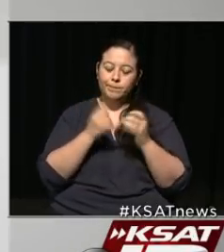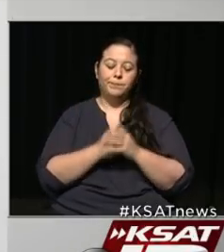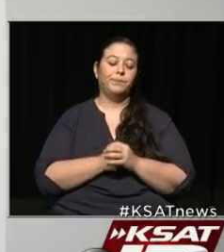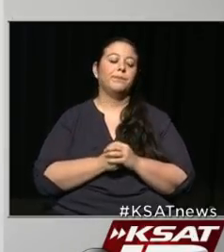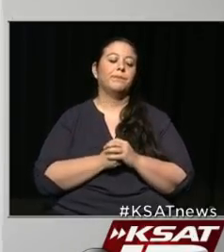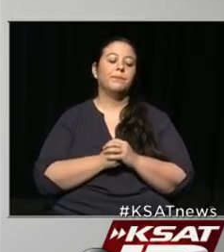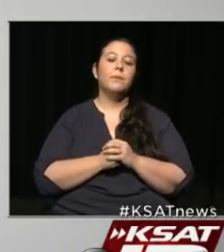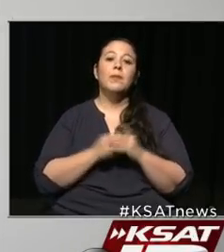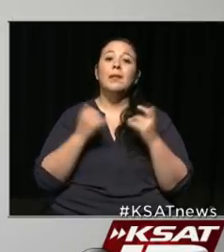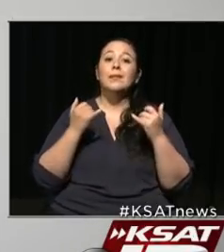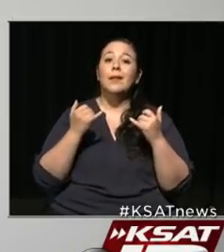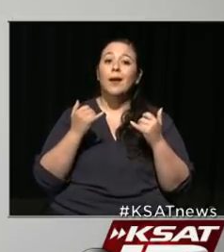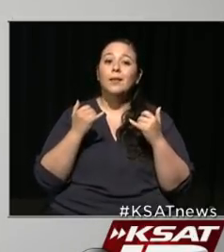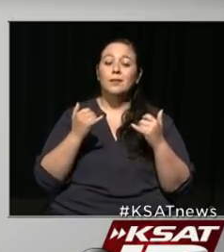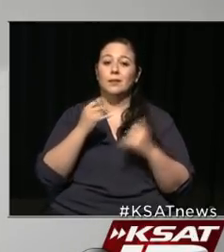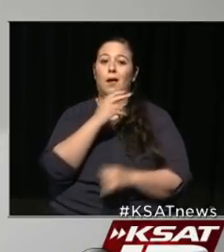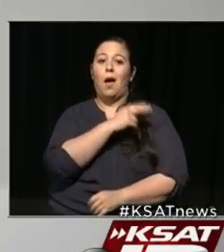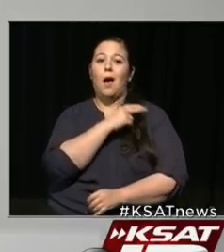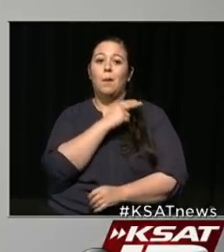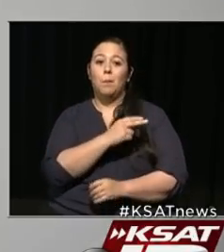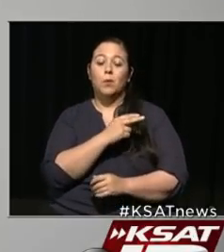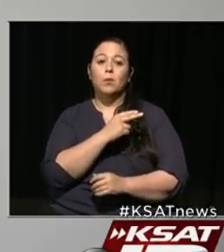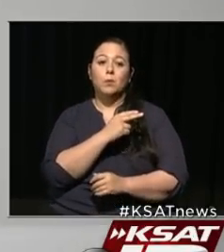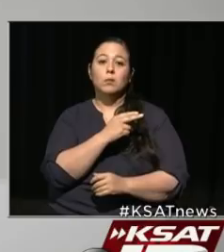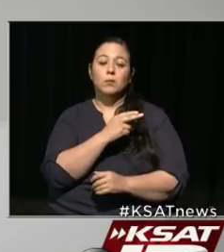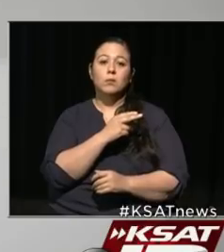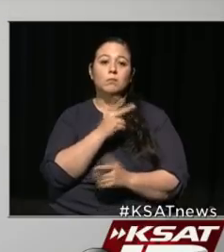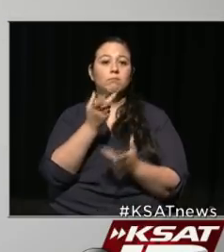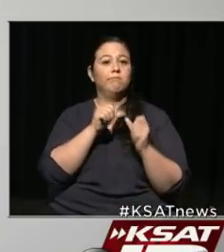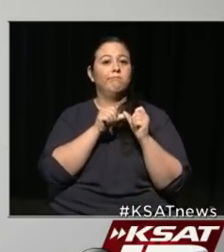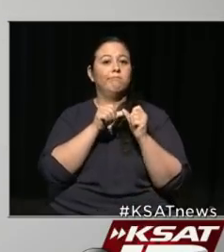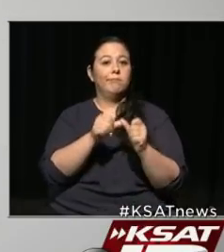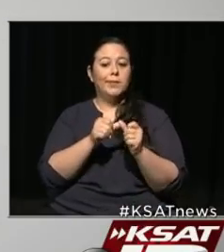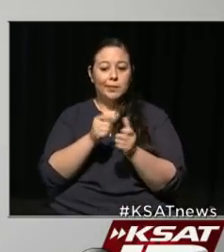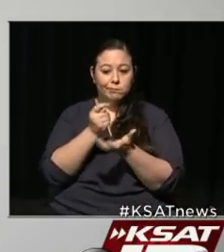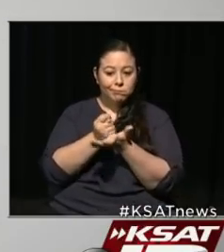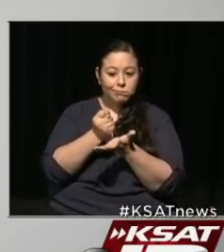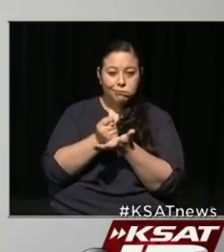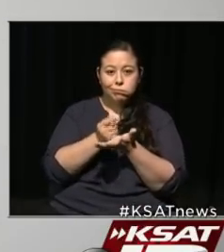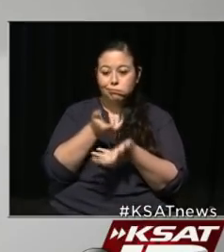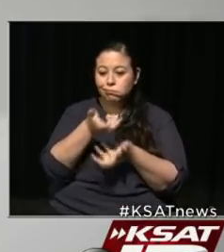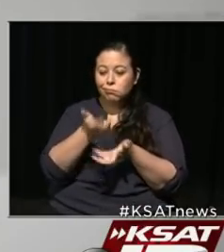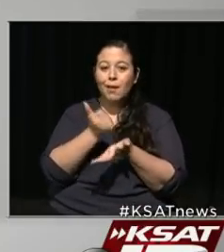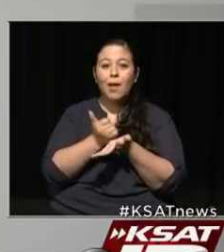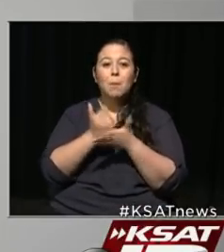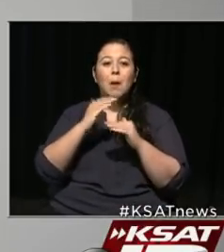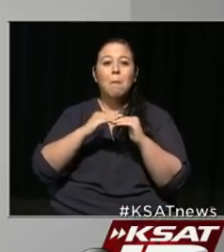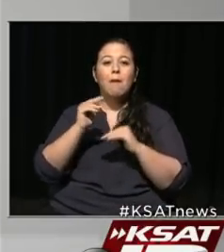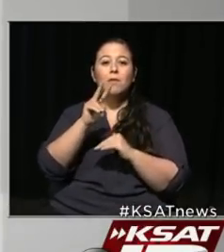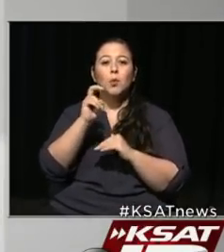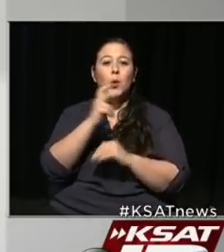Tonight, we have in our hospital system, we are continuing to treat more than 200 patients, with